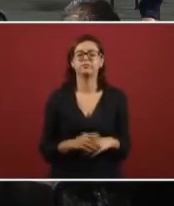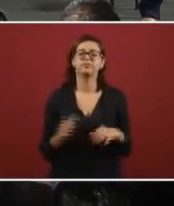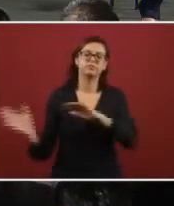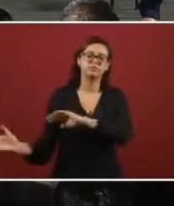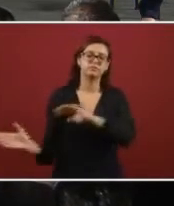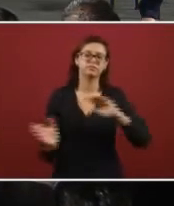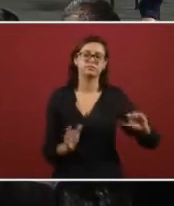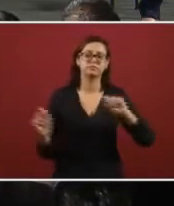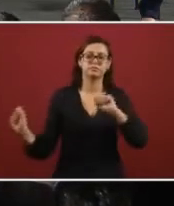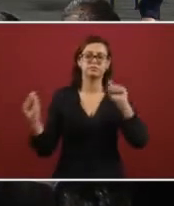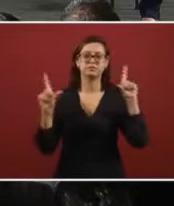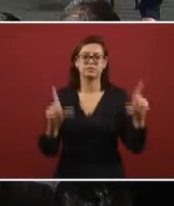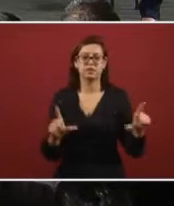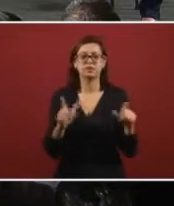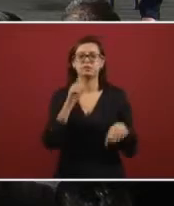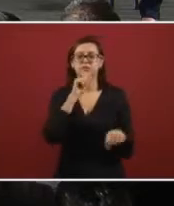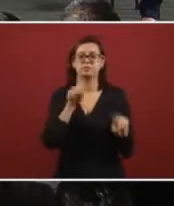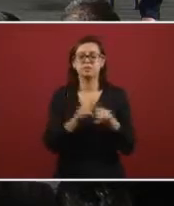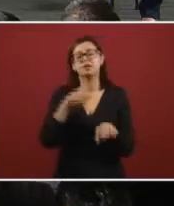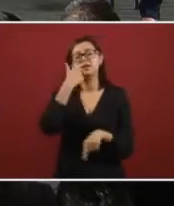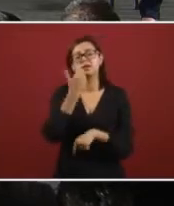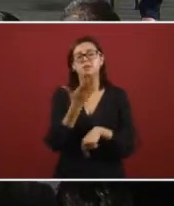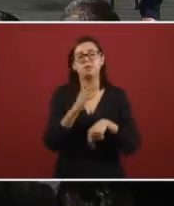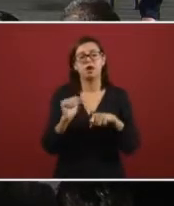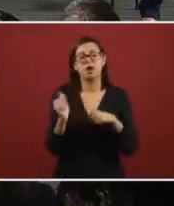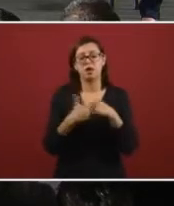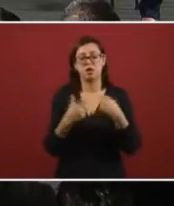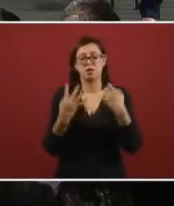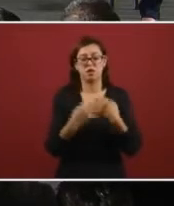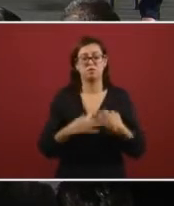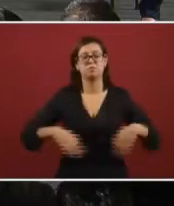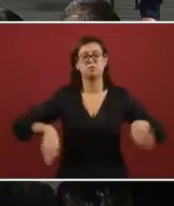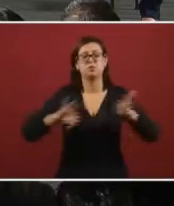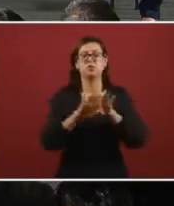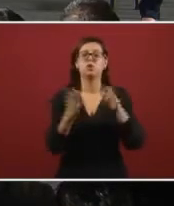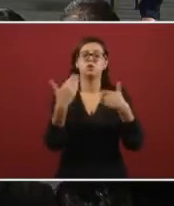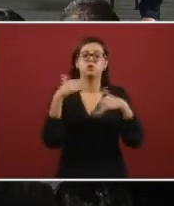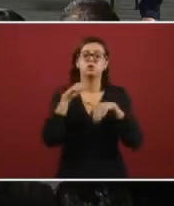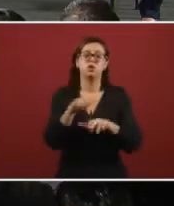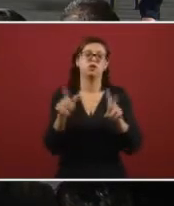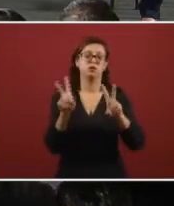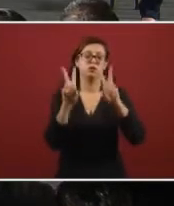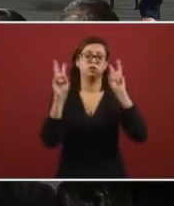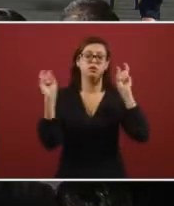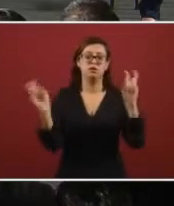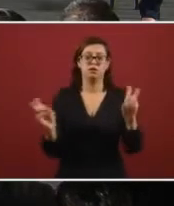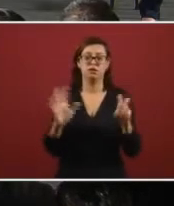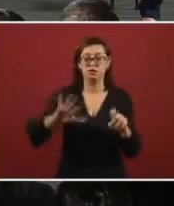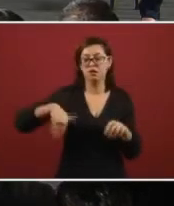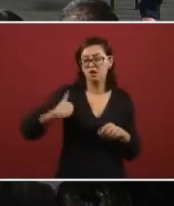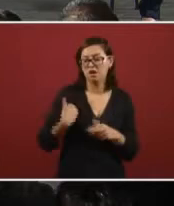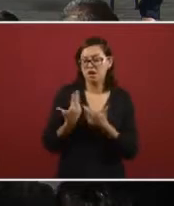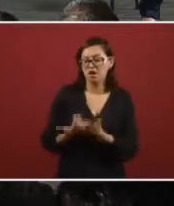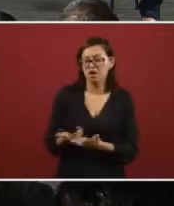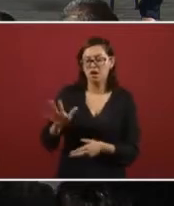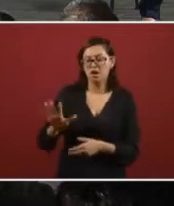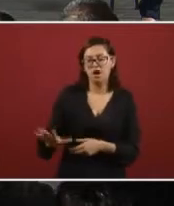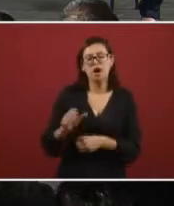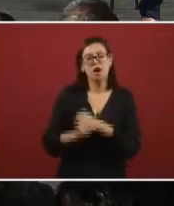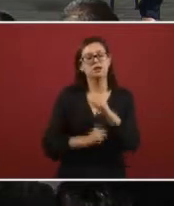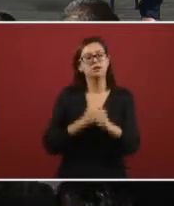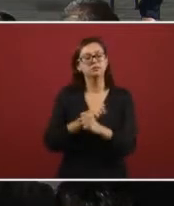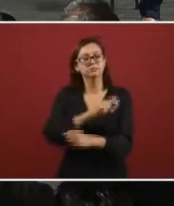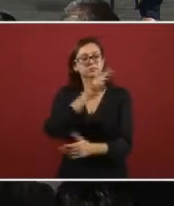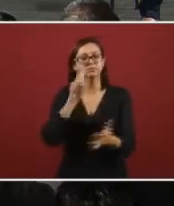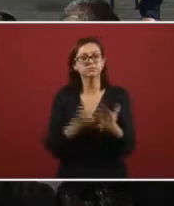and also we wanted to comment with you something that is very important that has to do with our reserves this year